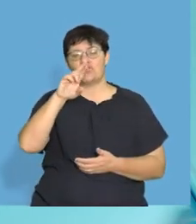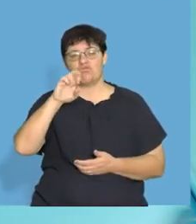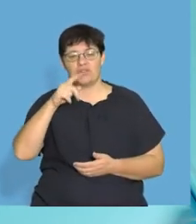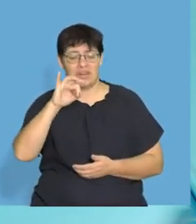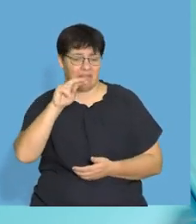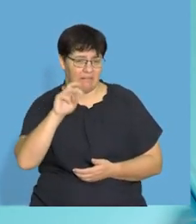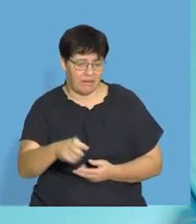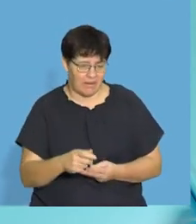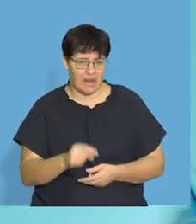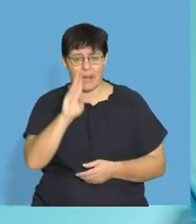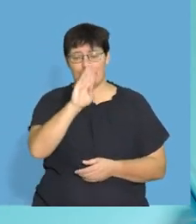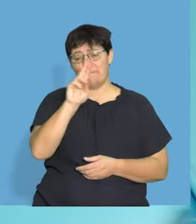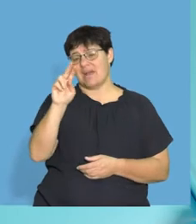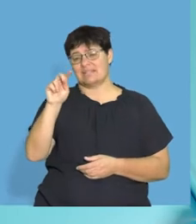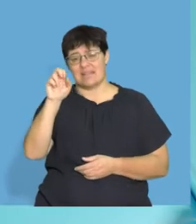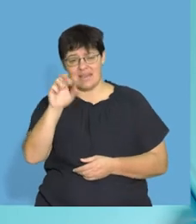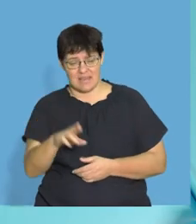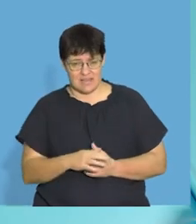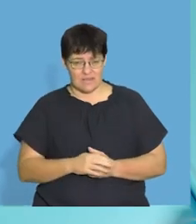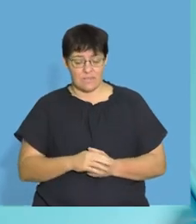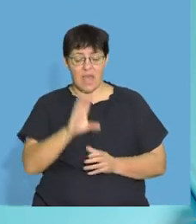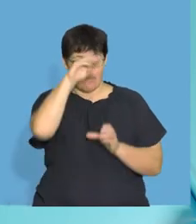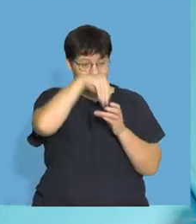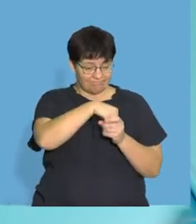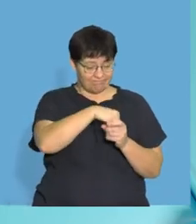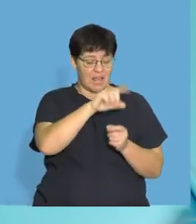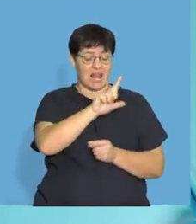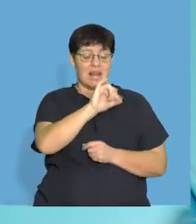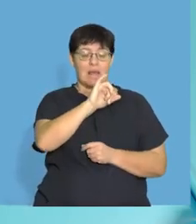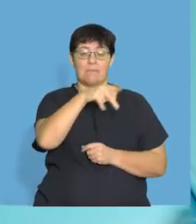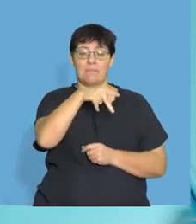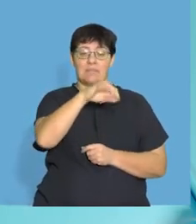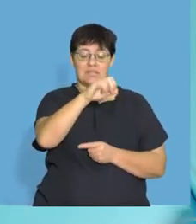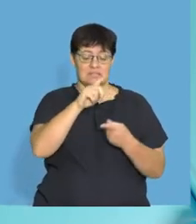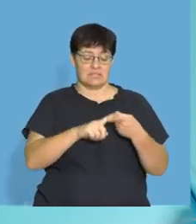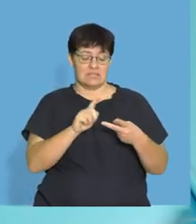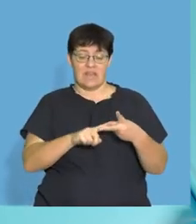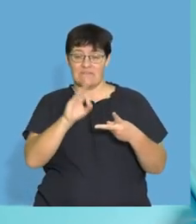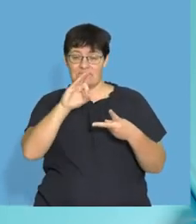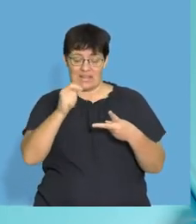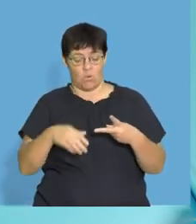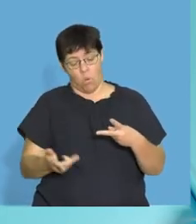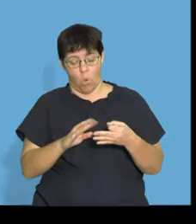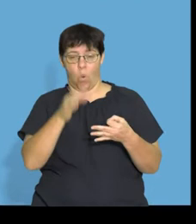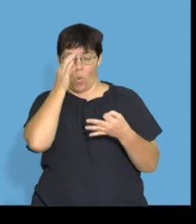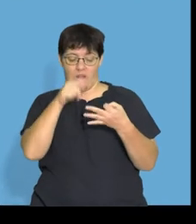all of those are going to have what we call lipids, right? A fat or oil in it.